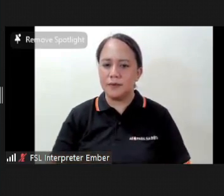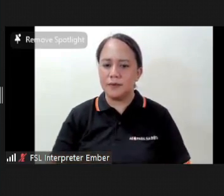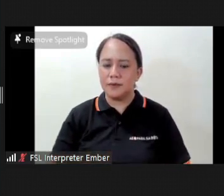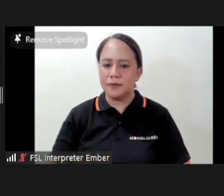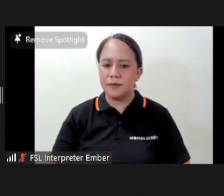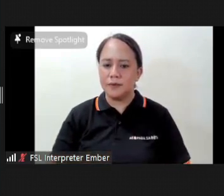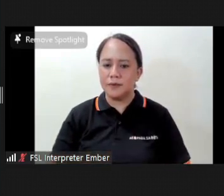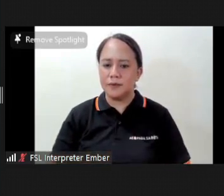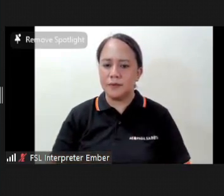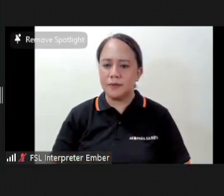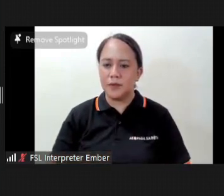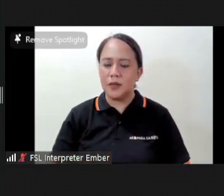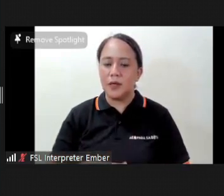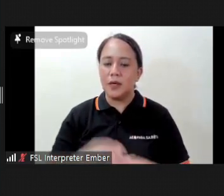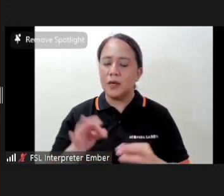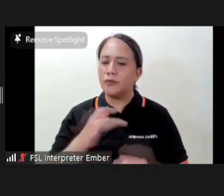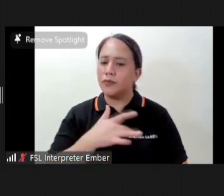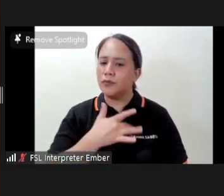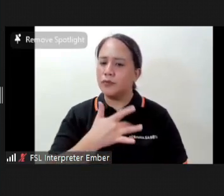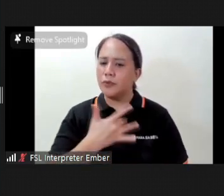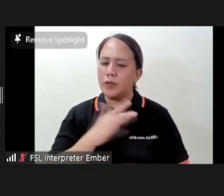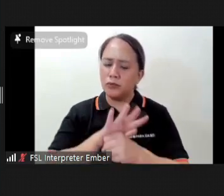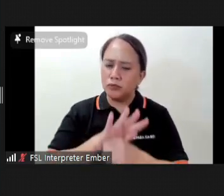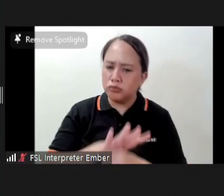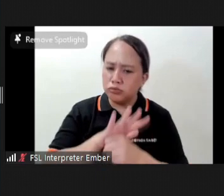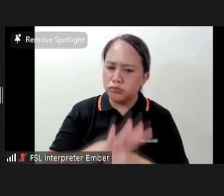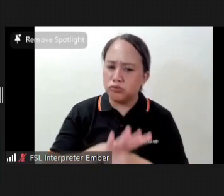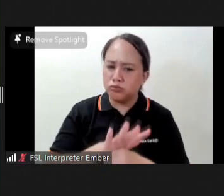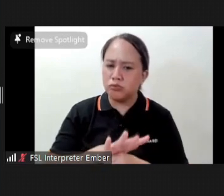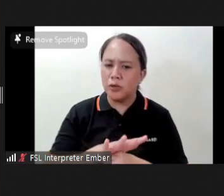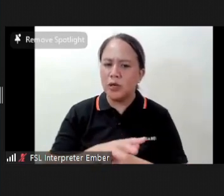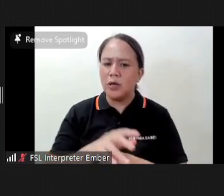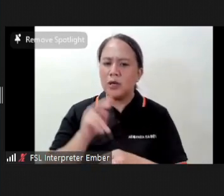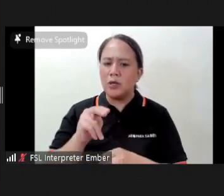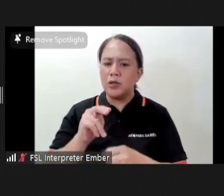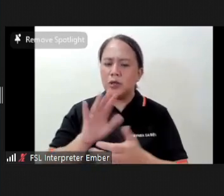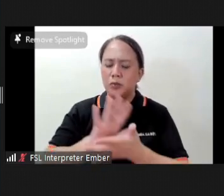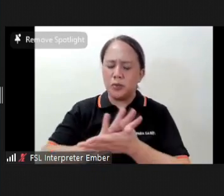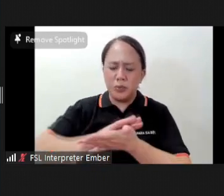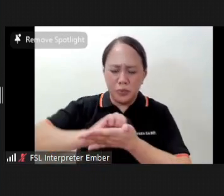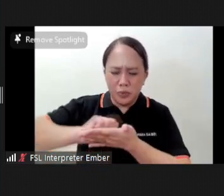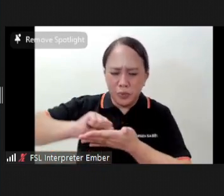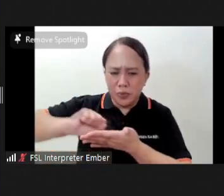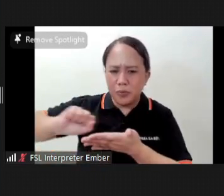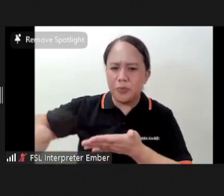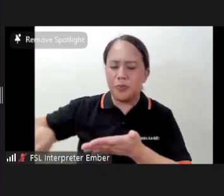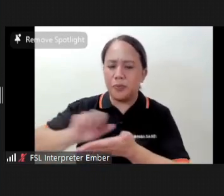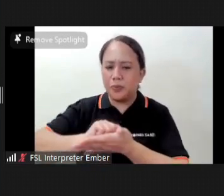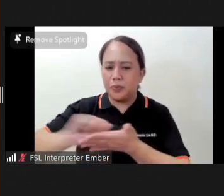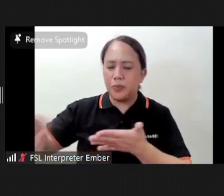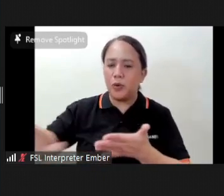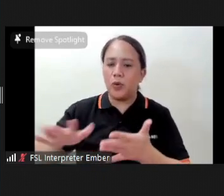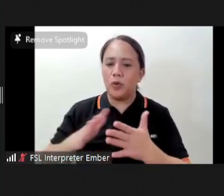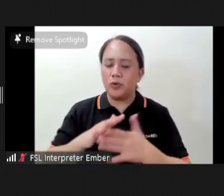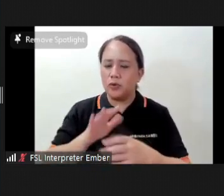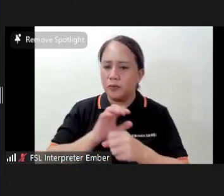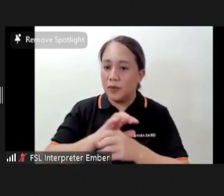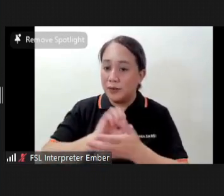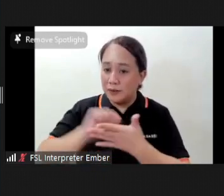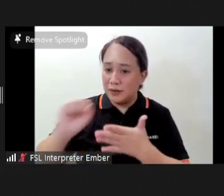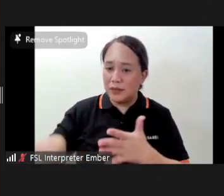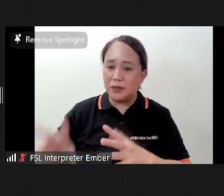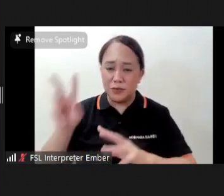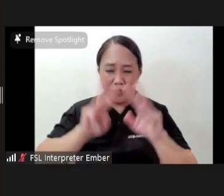or when you just feel so stressed and need something to wash away all of your stressors and worries